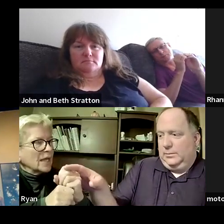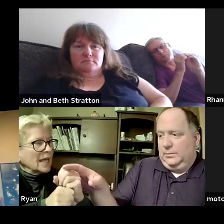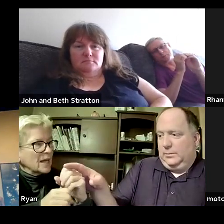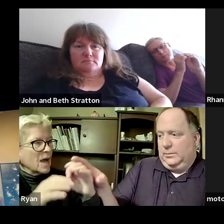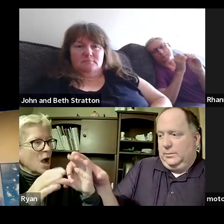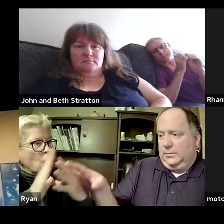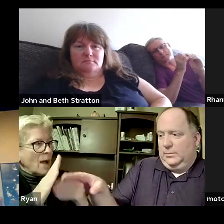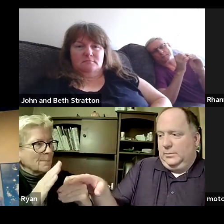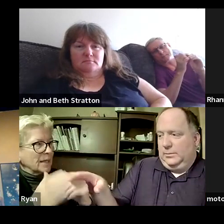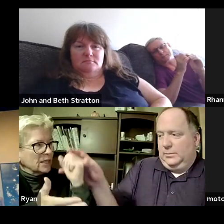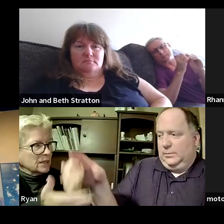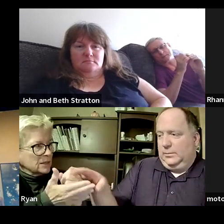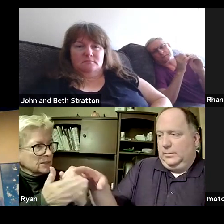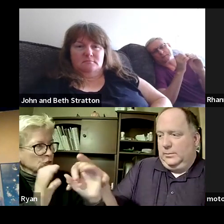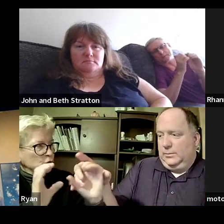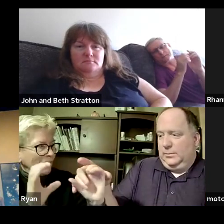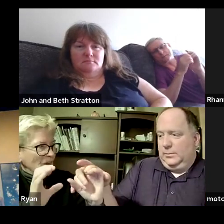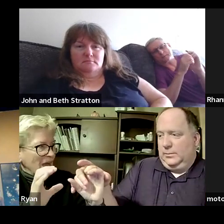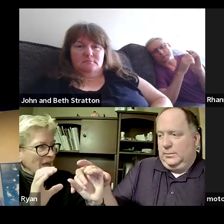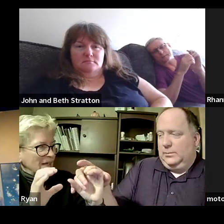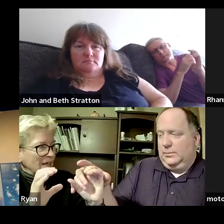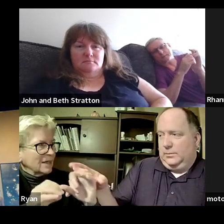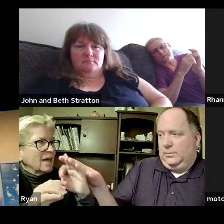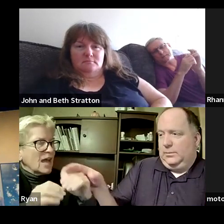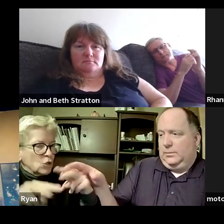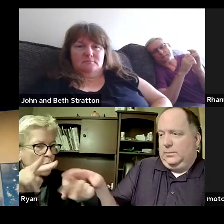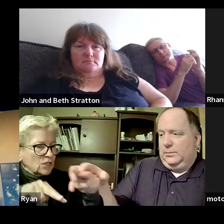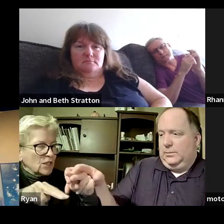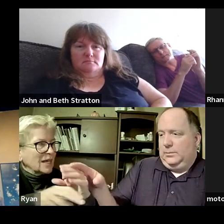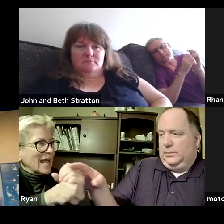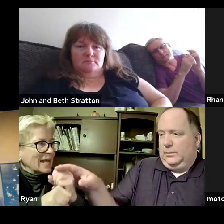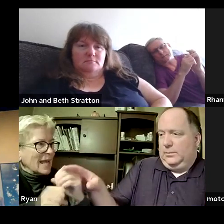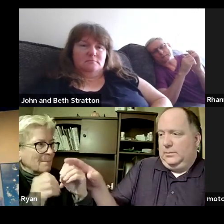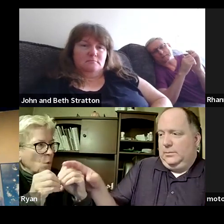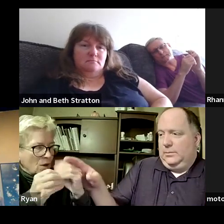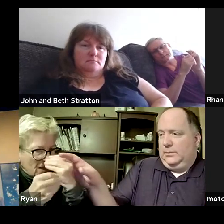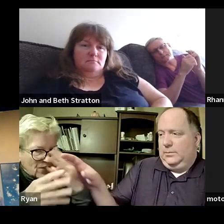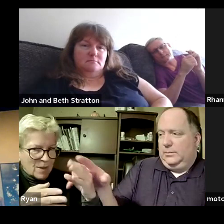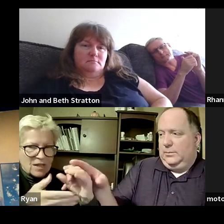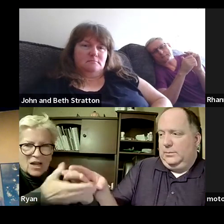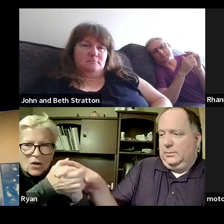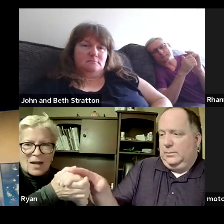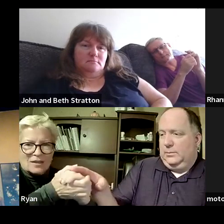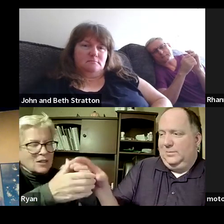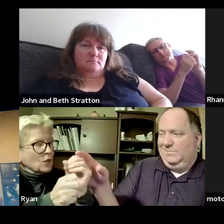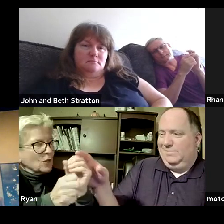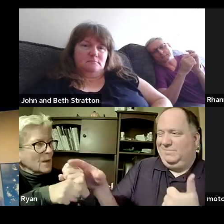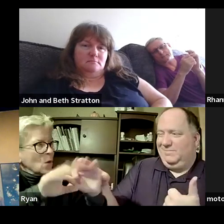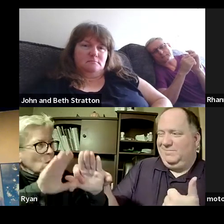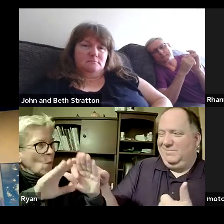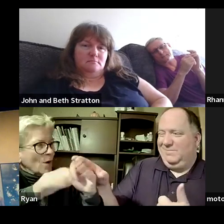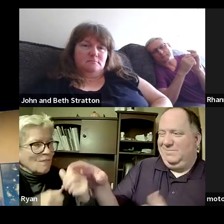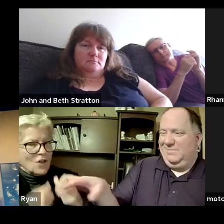at it view it again and you can get the rest of the information all right congratulations and make it a wonderful life